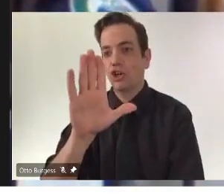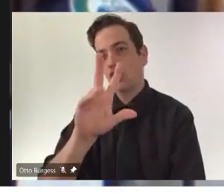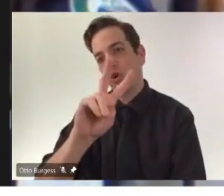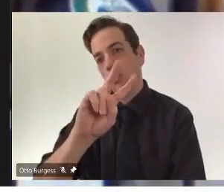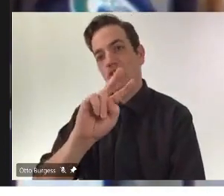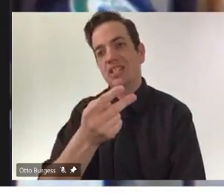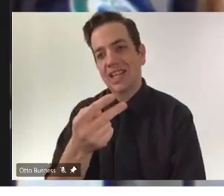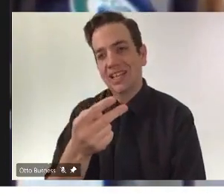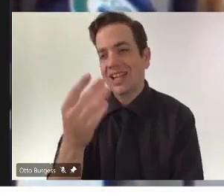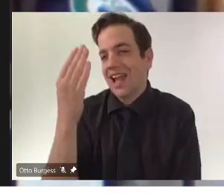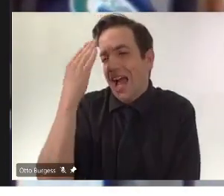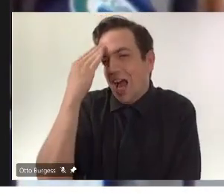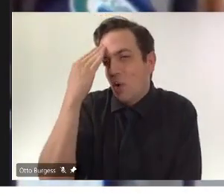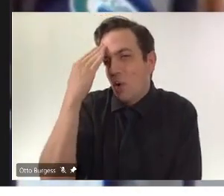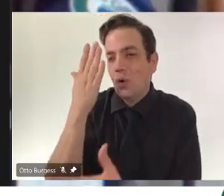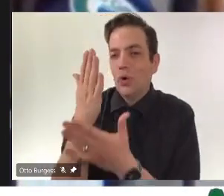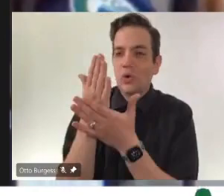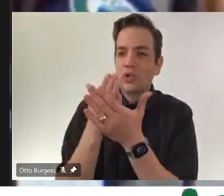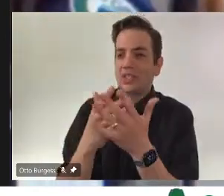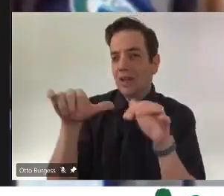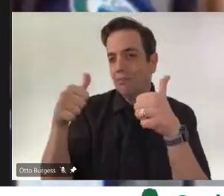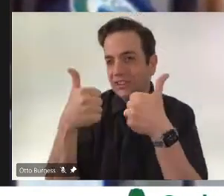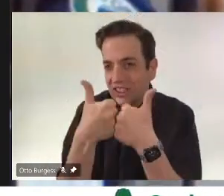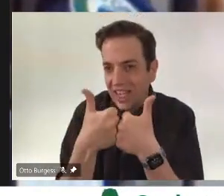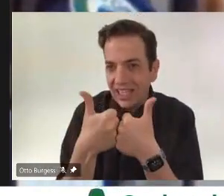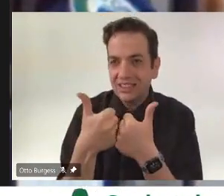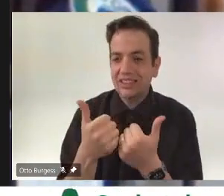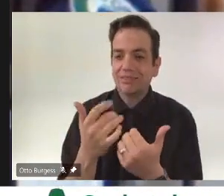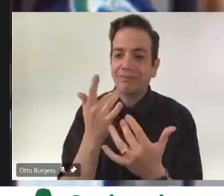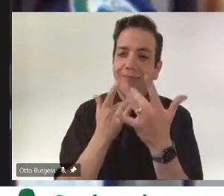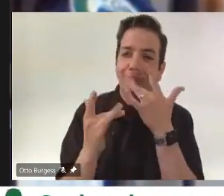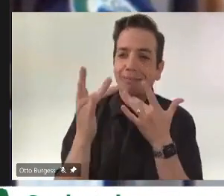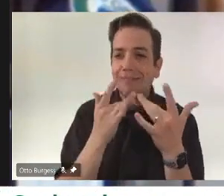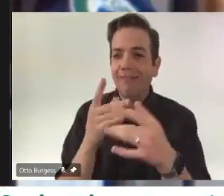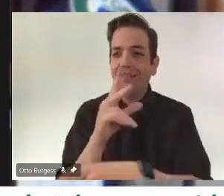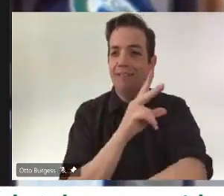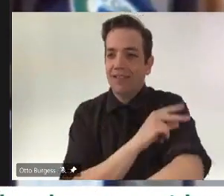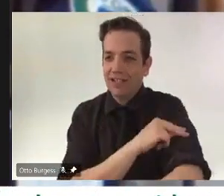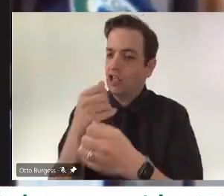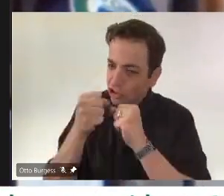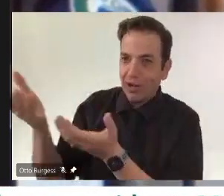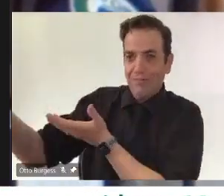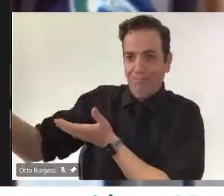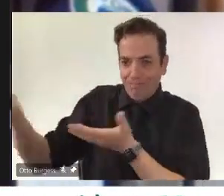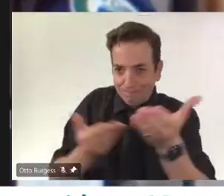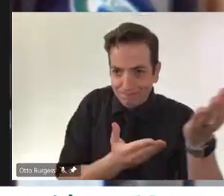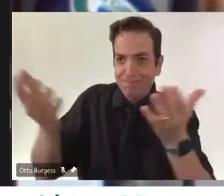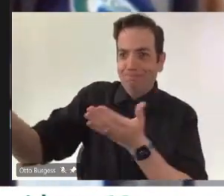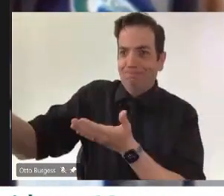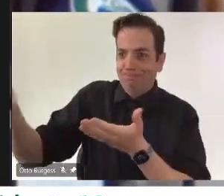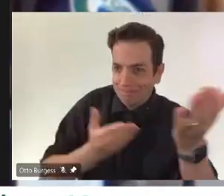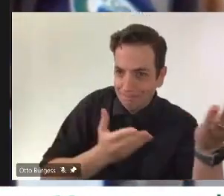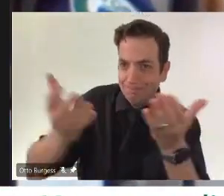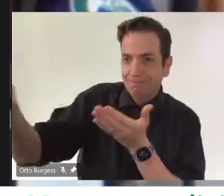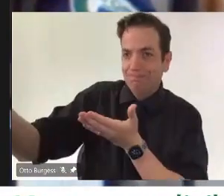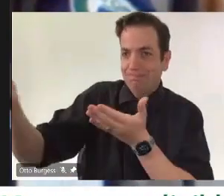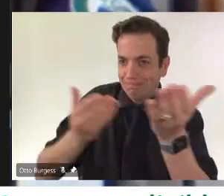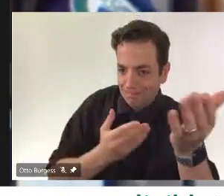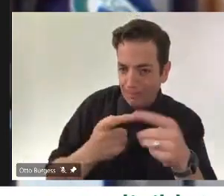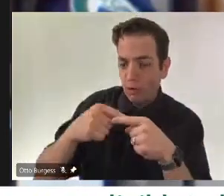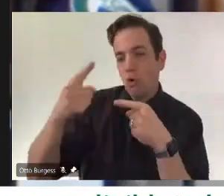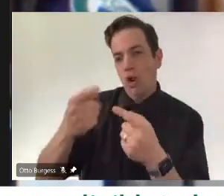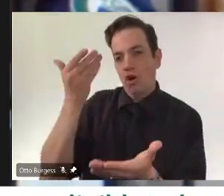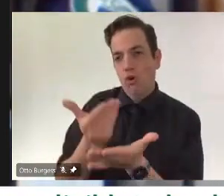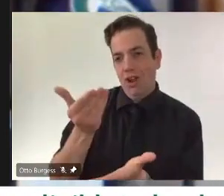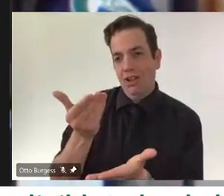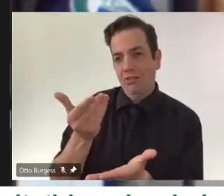exceeding supply at the moment, but we're trying to get vaccines out to people as quickly as we can, as the supply allows. Let's get things back to the way they